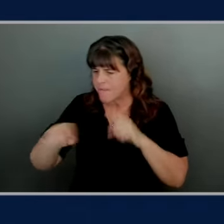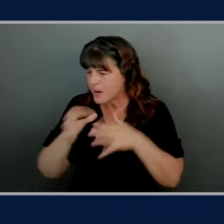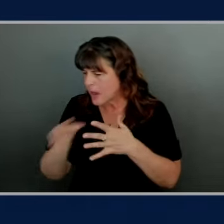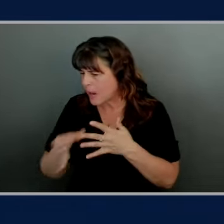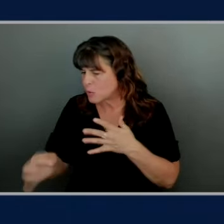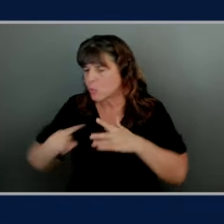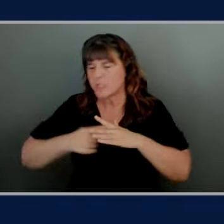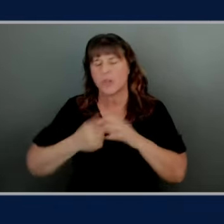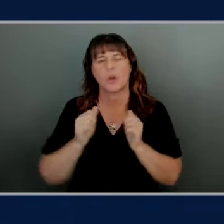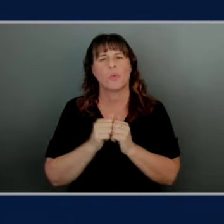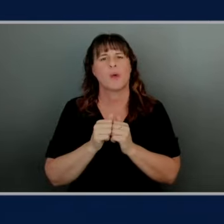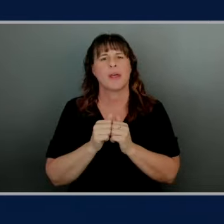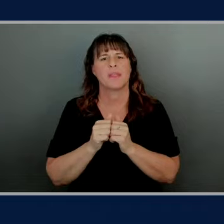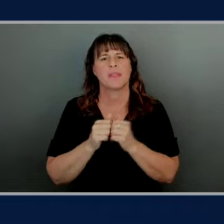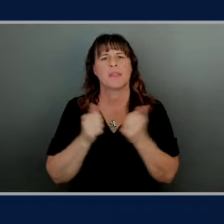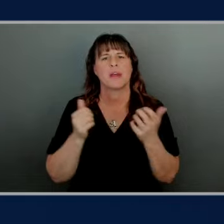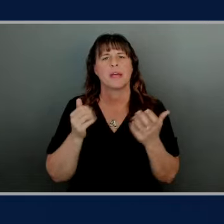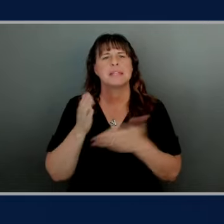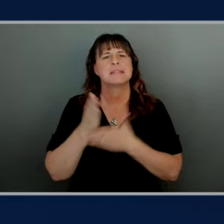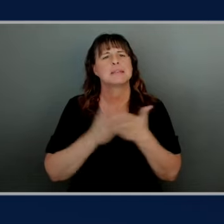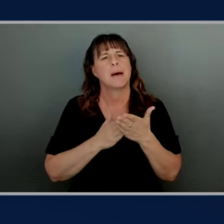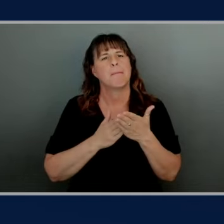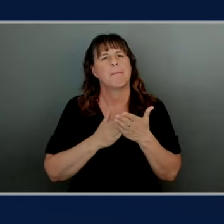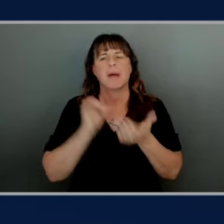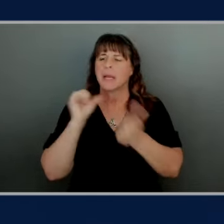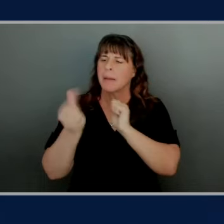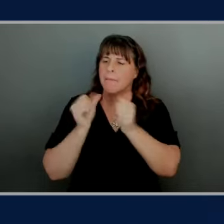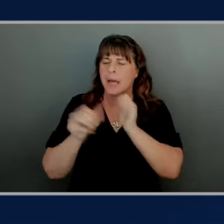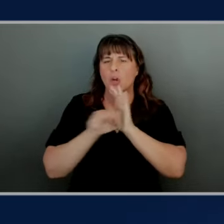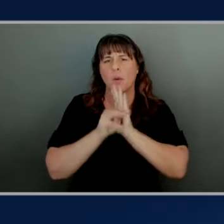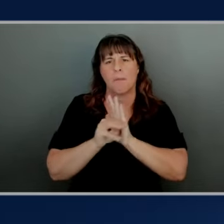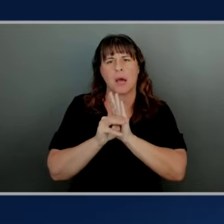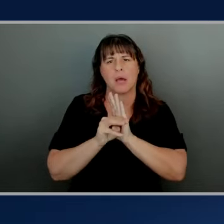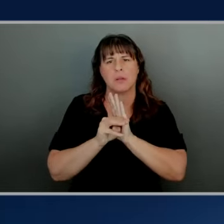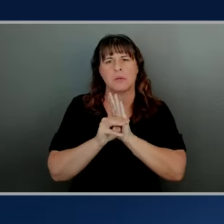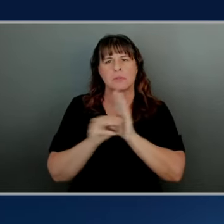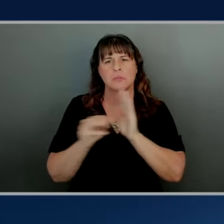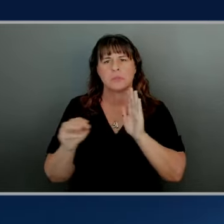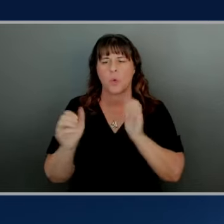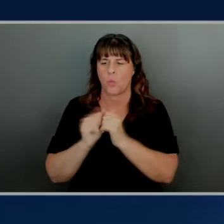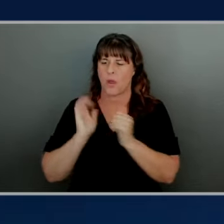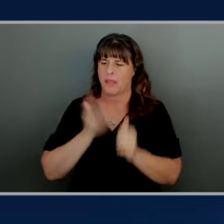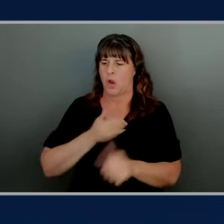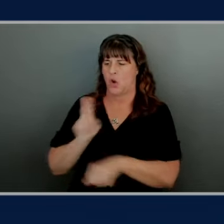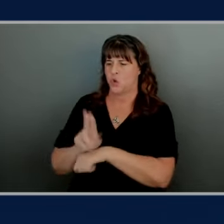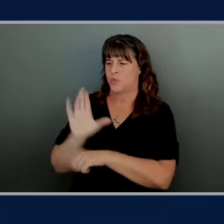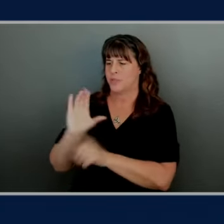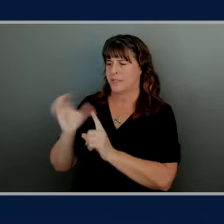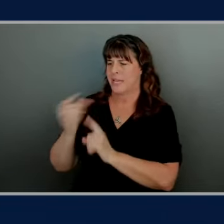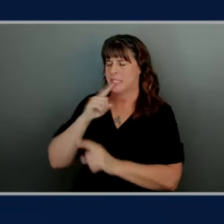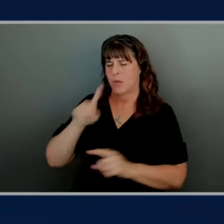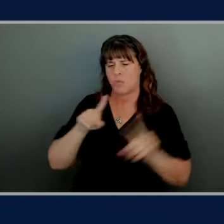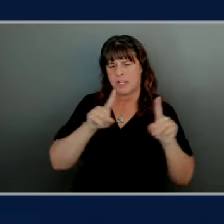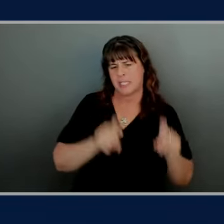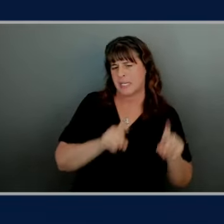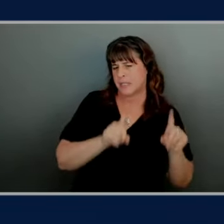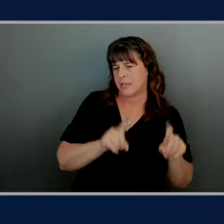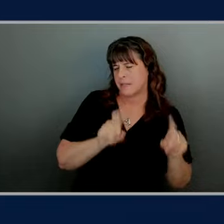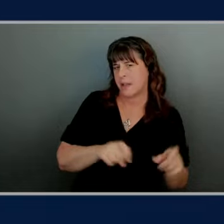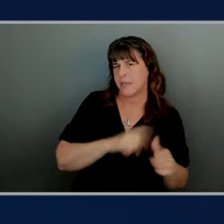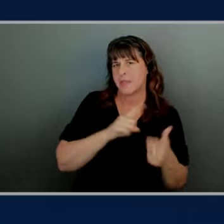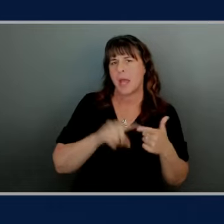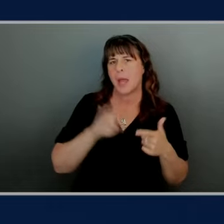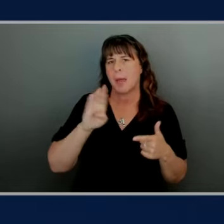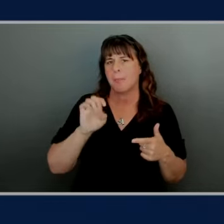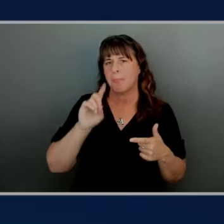with with looking at some competitor models against our use case and started kind of testing with that when bedrock